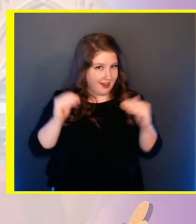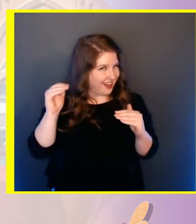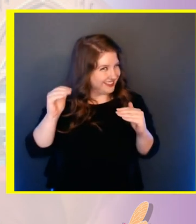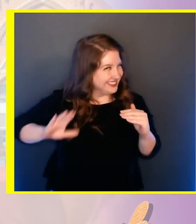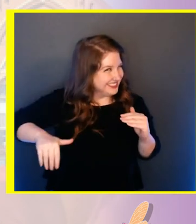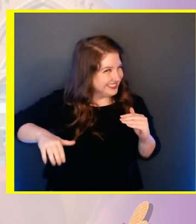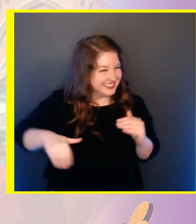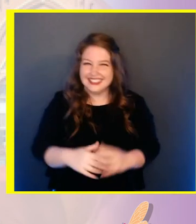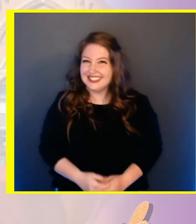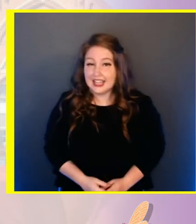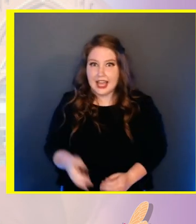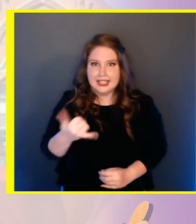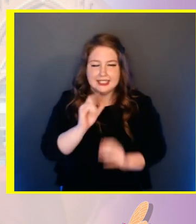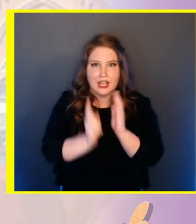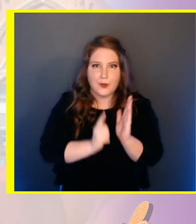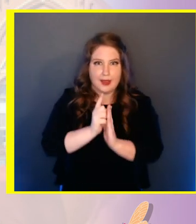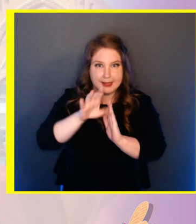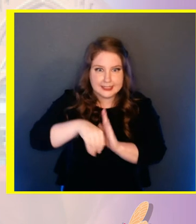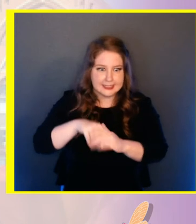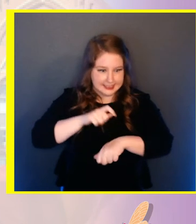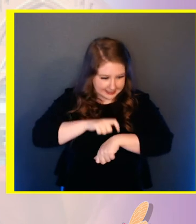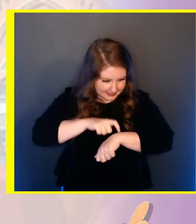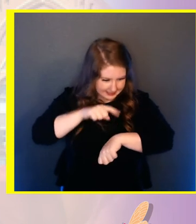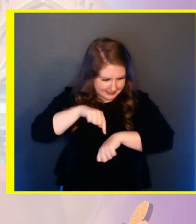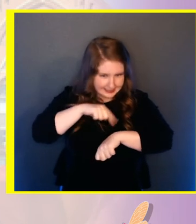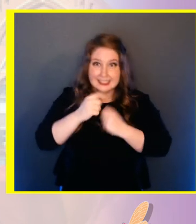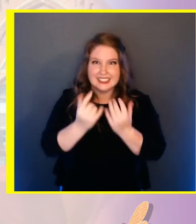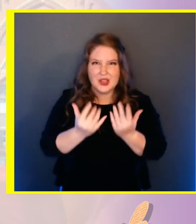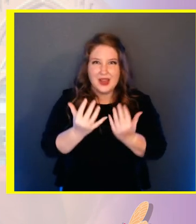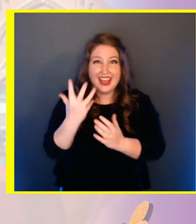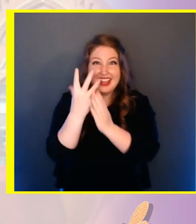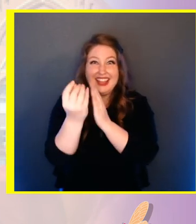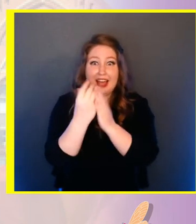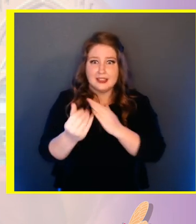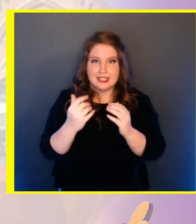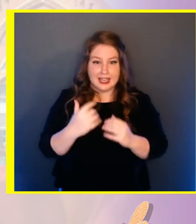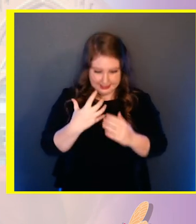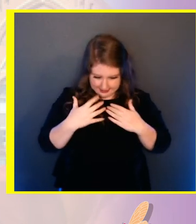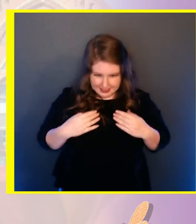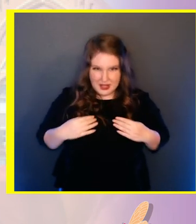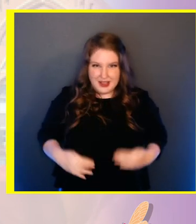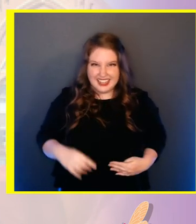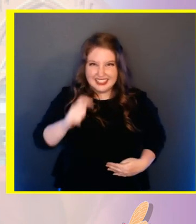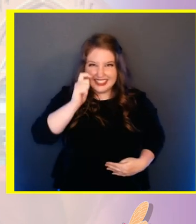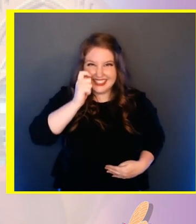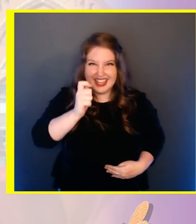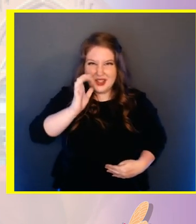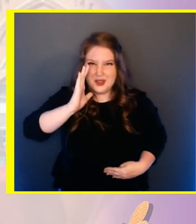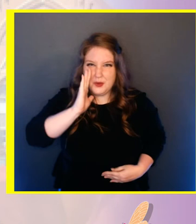looking cicada but it's still not all the colors we see as the adults. After about another hour and a half,